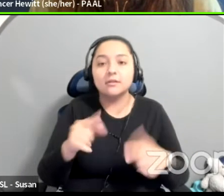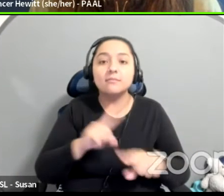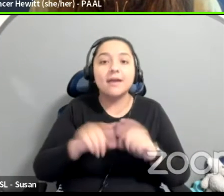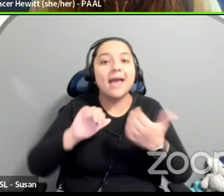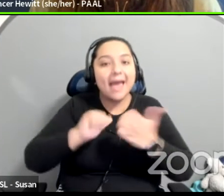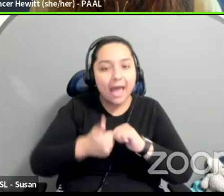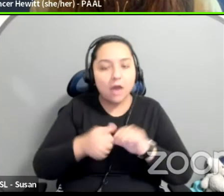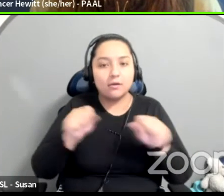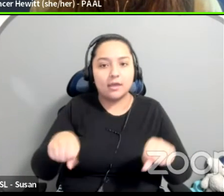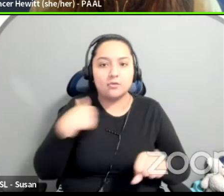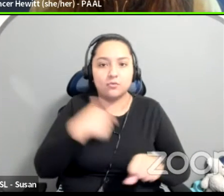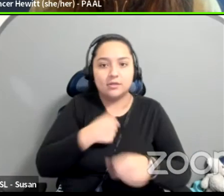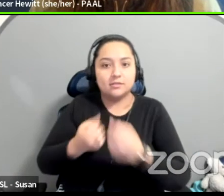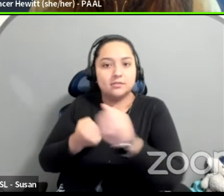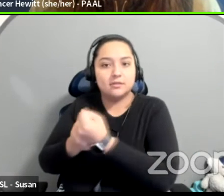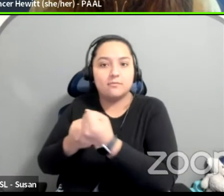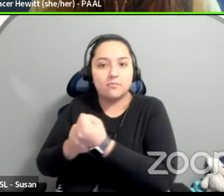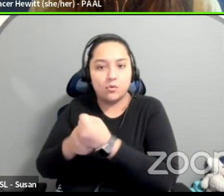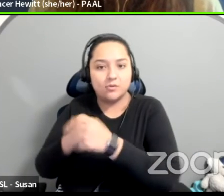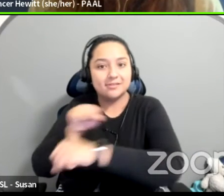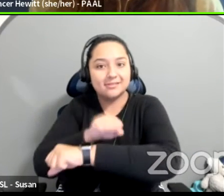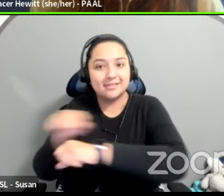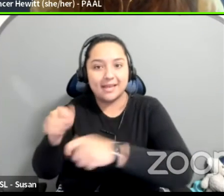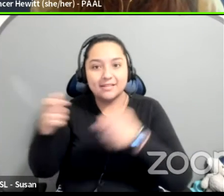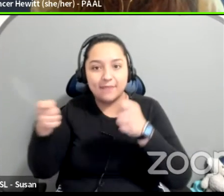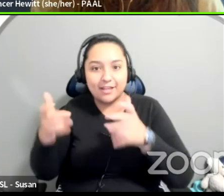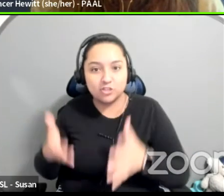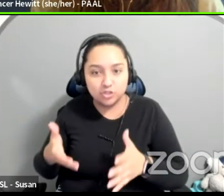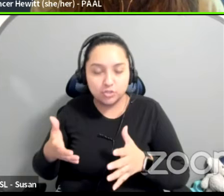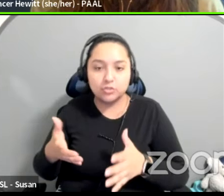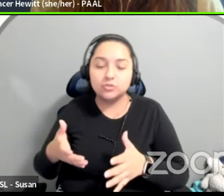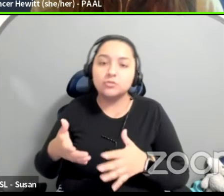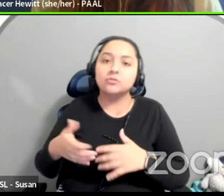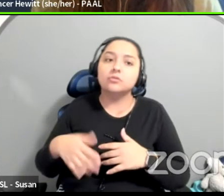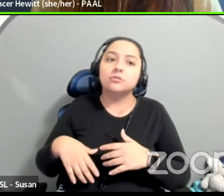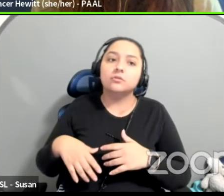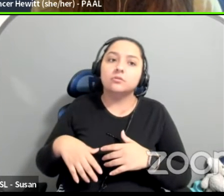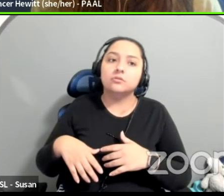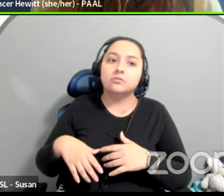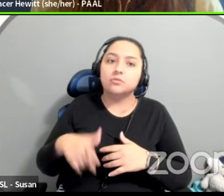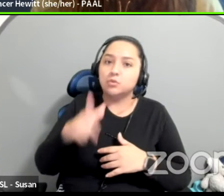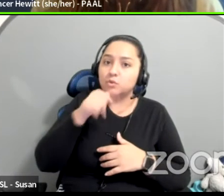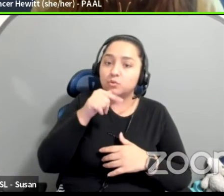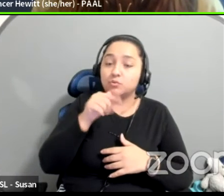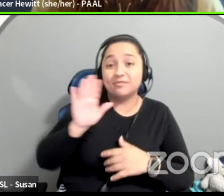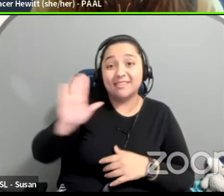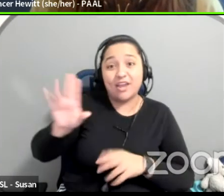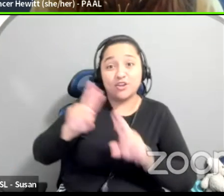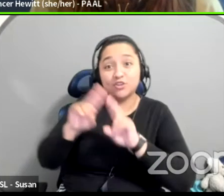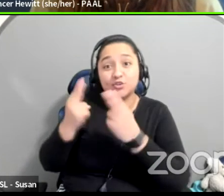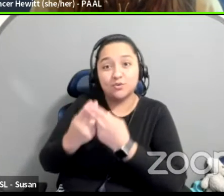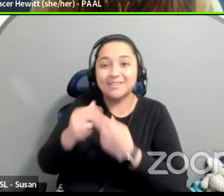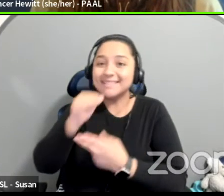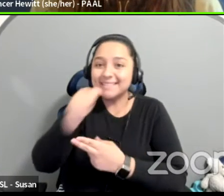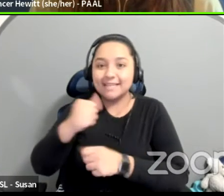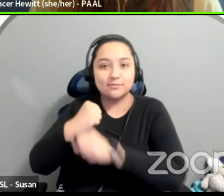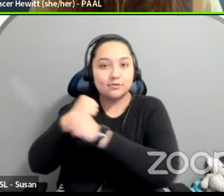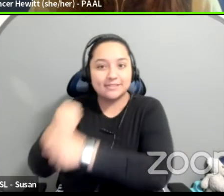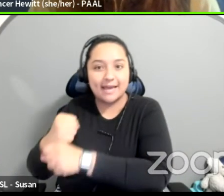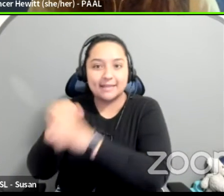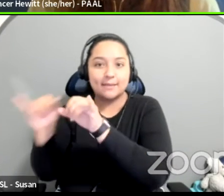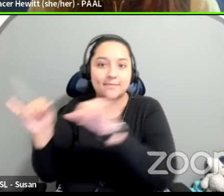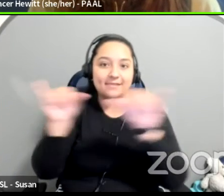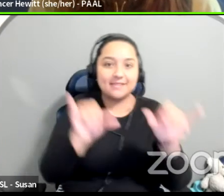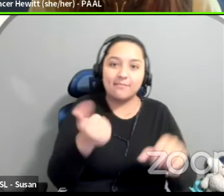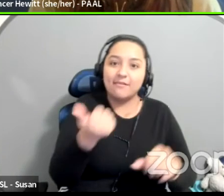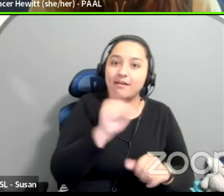stage managers whose union and, um, do not protect them in the same way that such as if